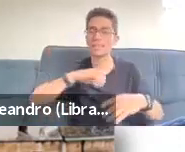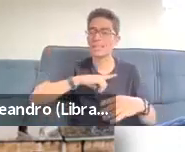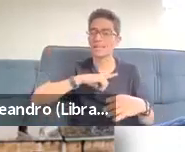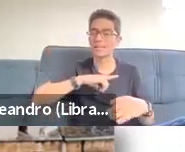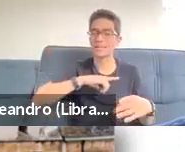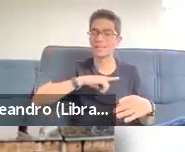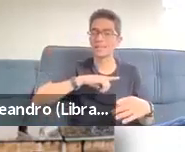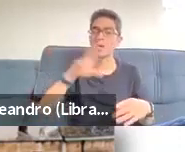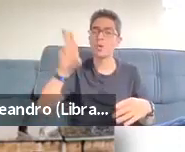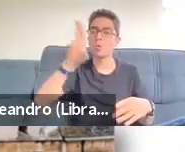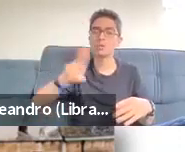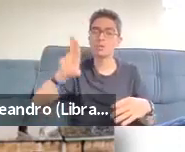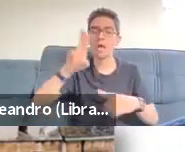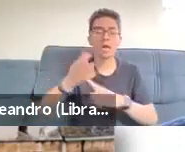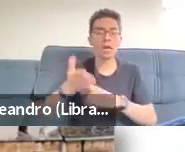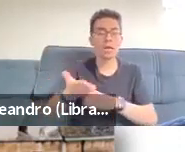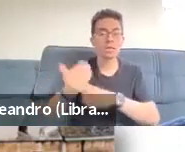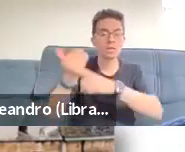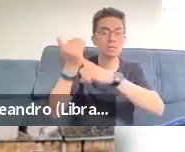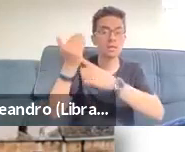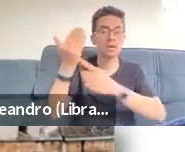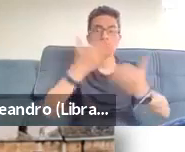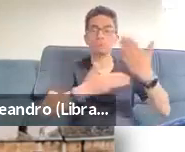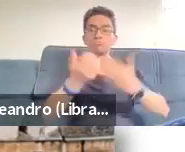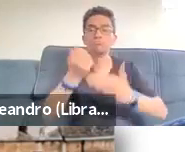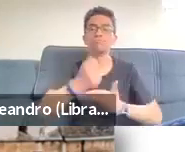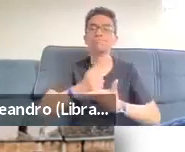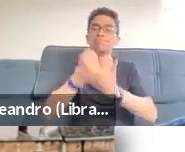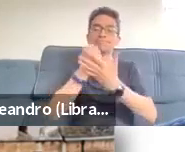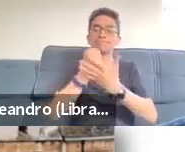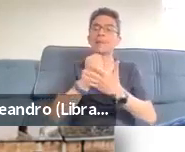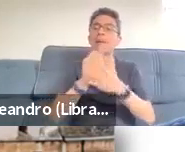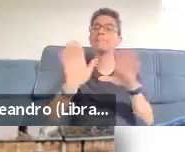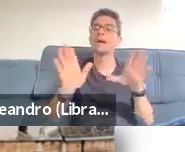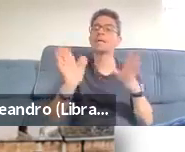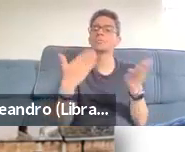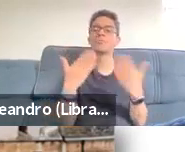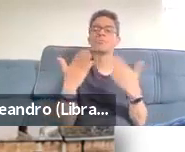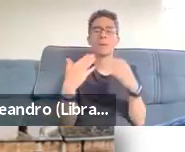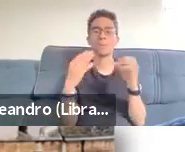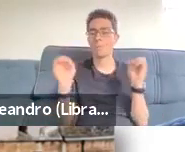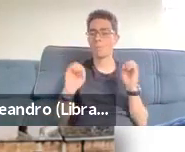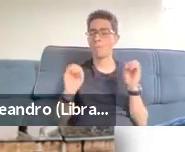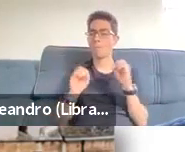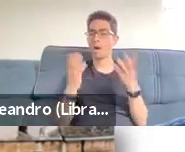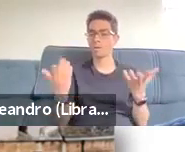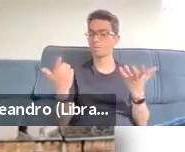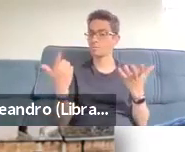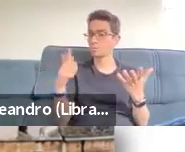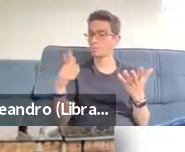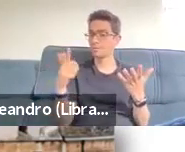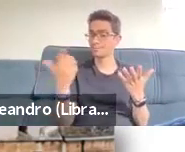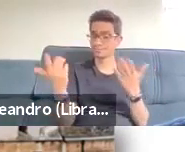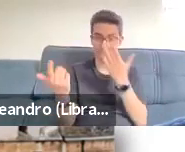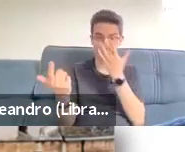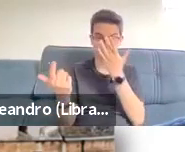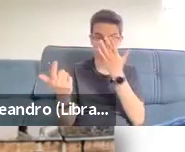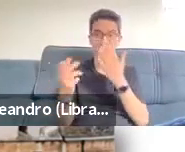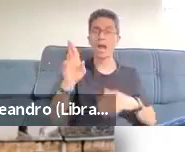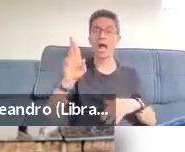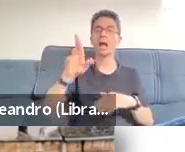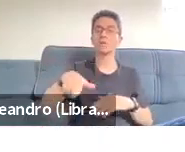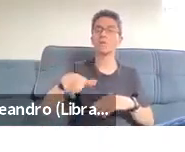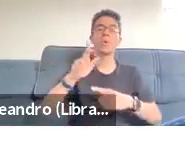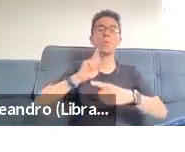they're very poor at supporting the kind of complex dynamic character of face to face interactions. OK,